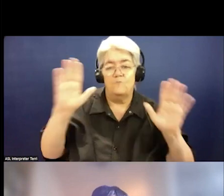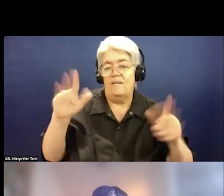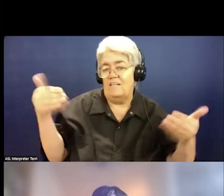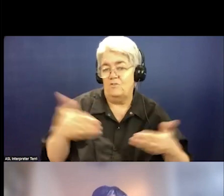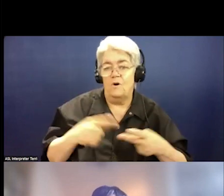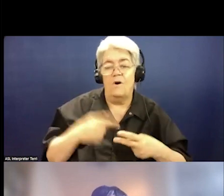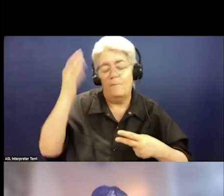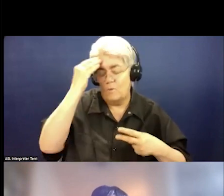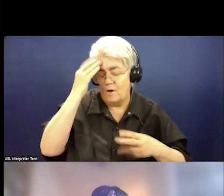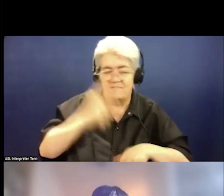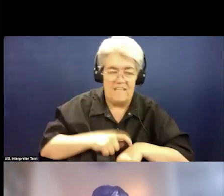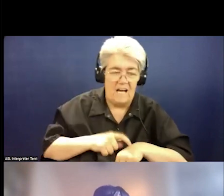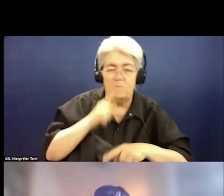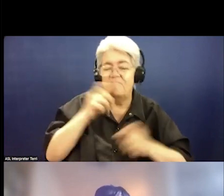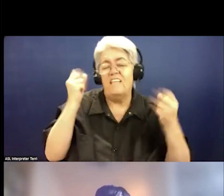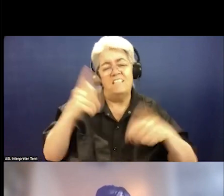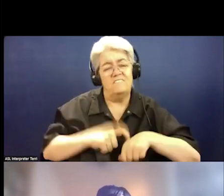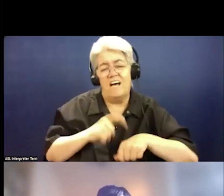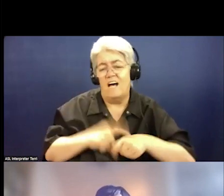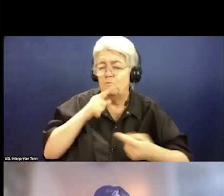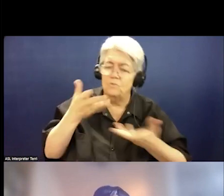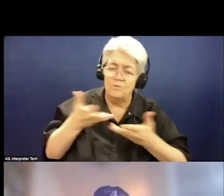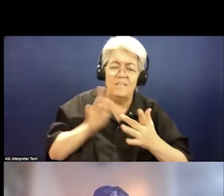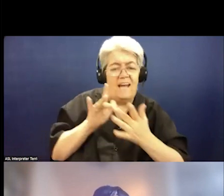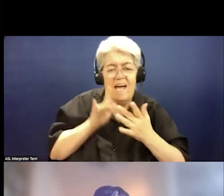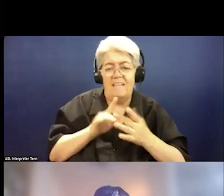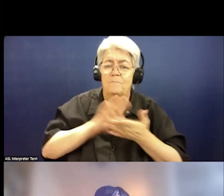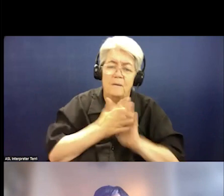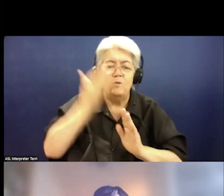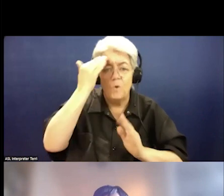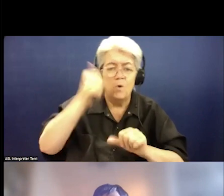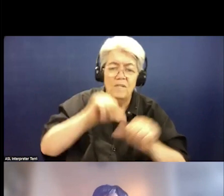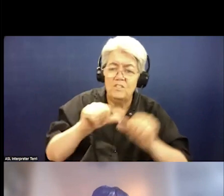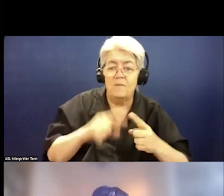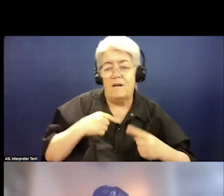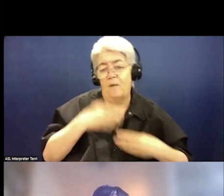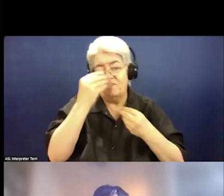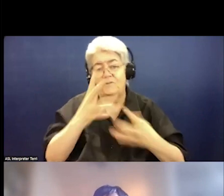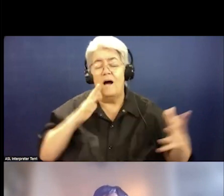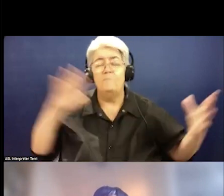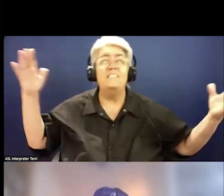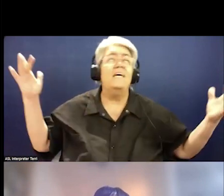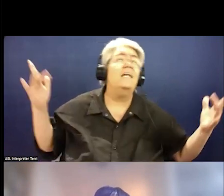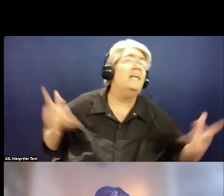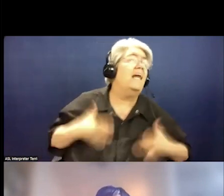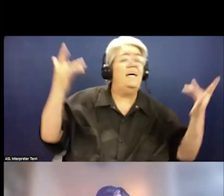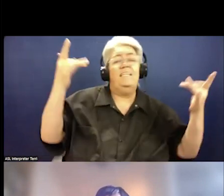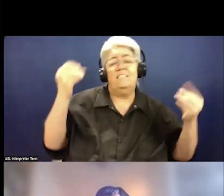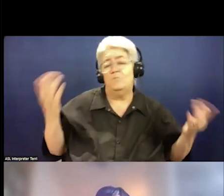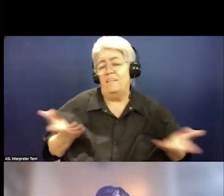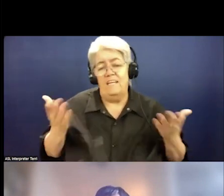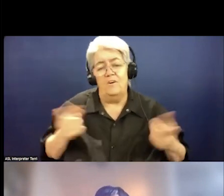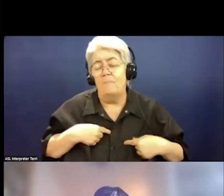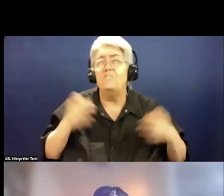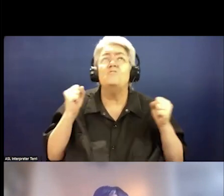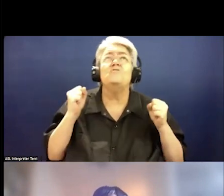of time. We will have lots of opportunity to connect. What I will say is that I am elated to be here. I am